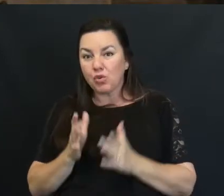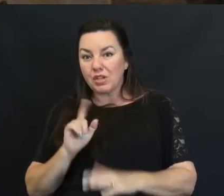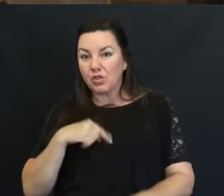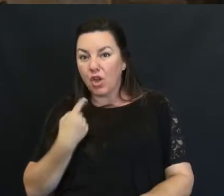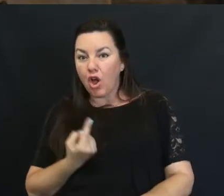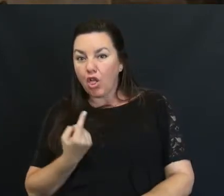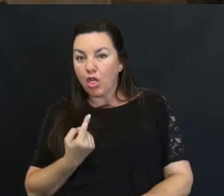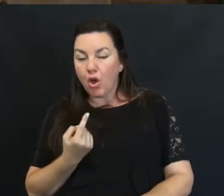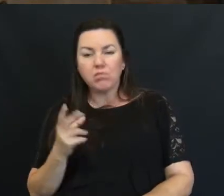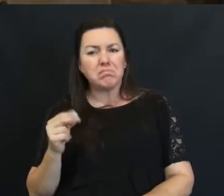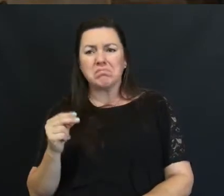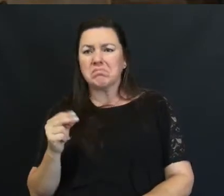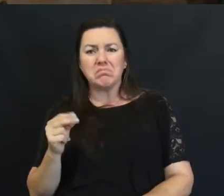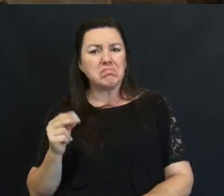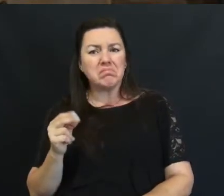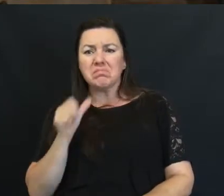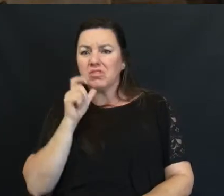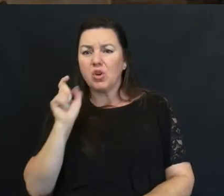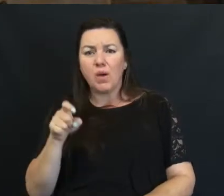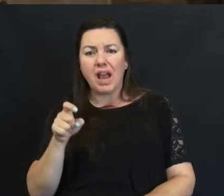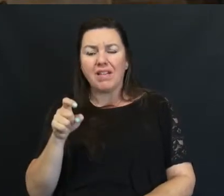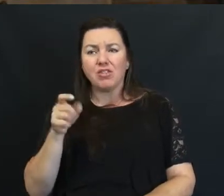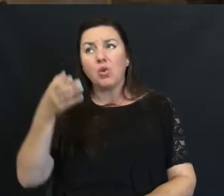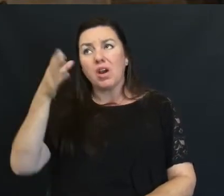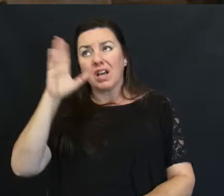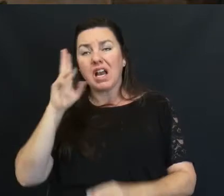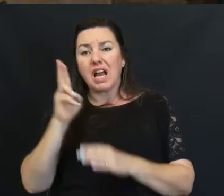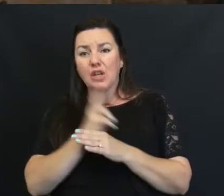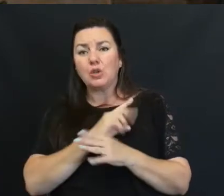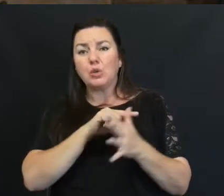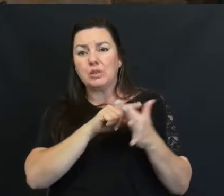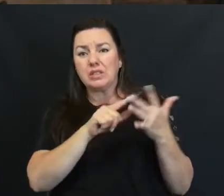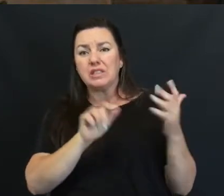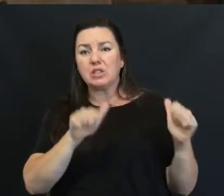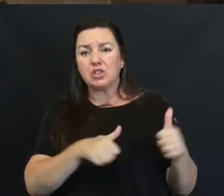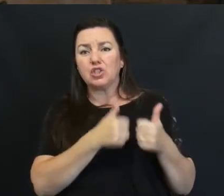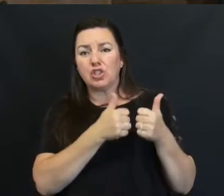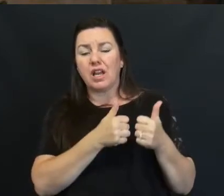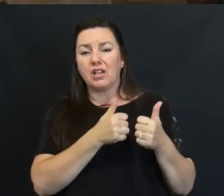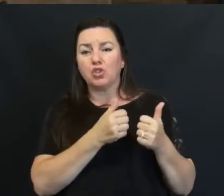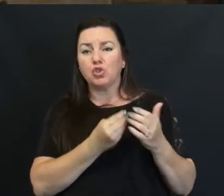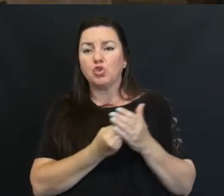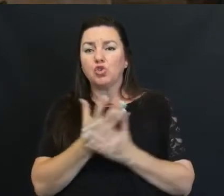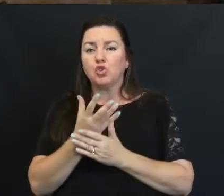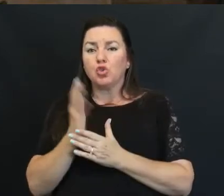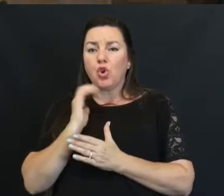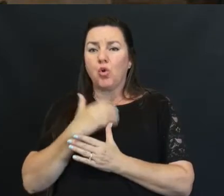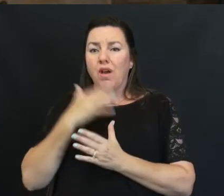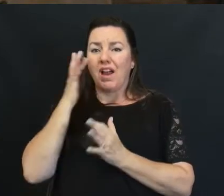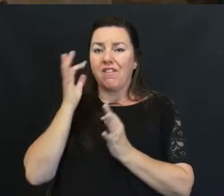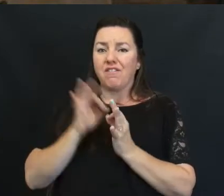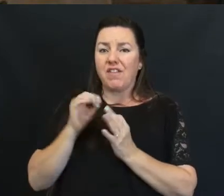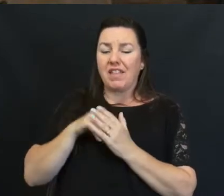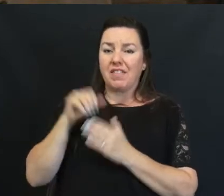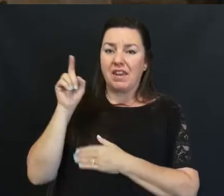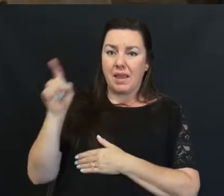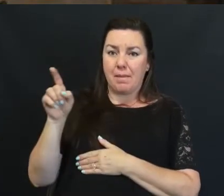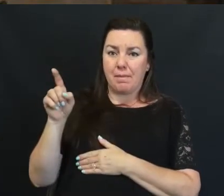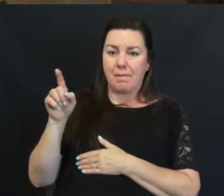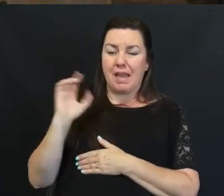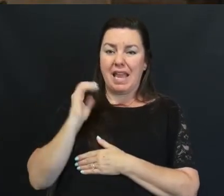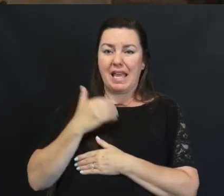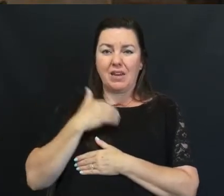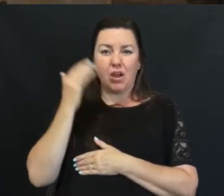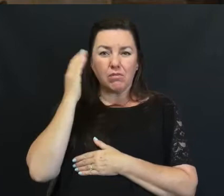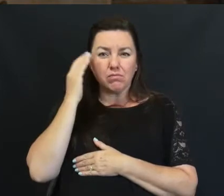I believe that God uses them In our lives To grow our Faith in him And our knowledge Of his love For each